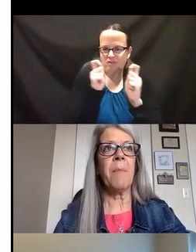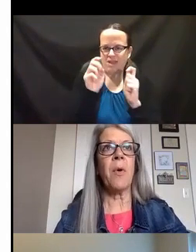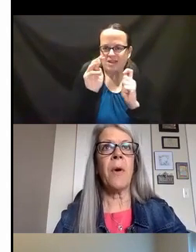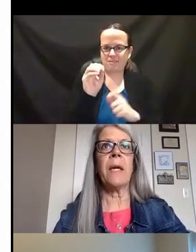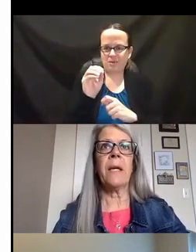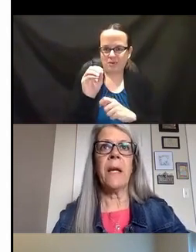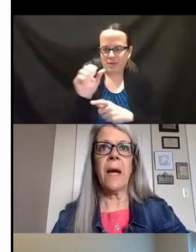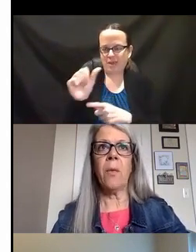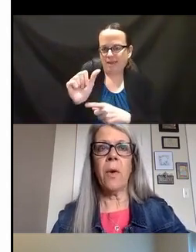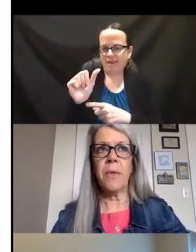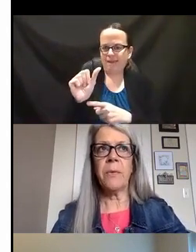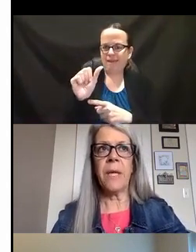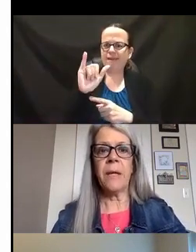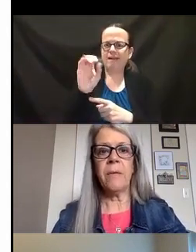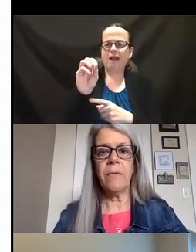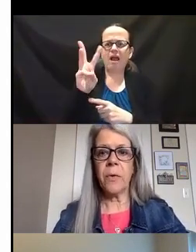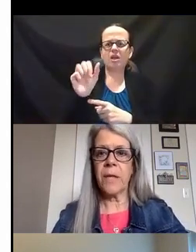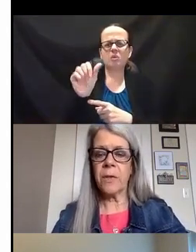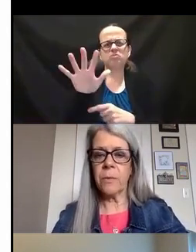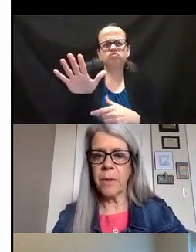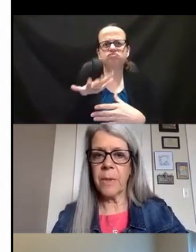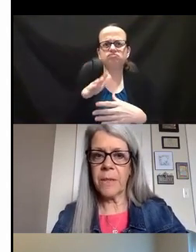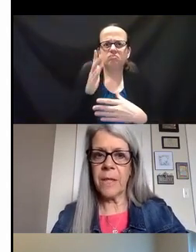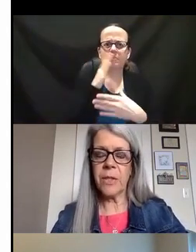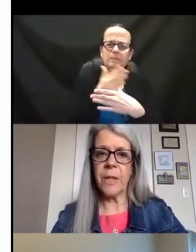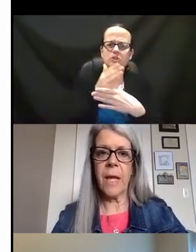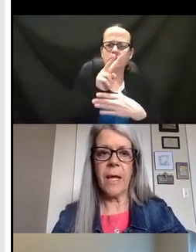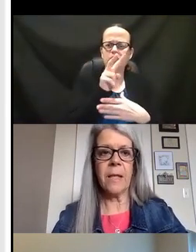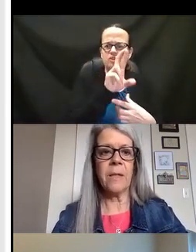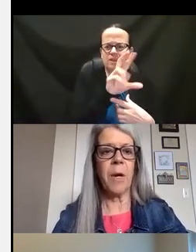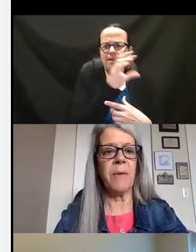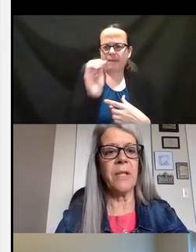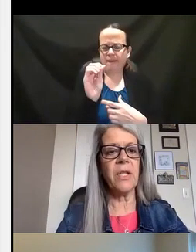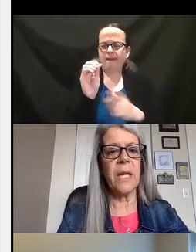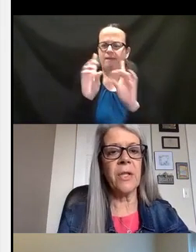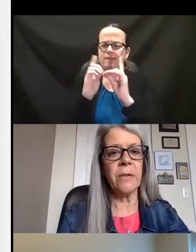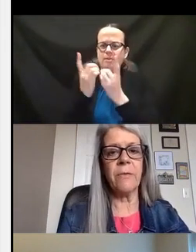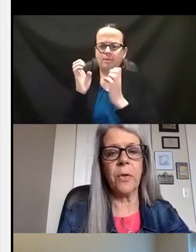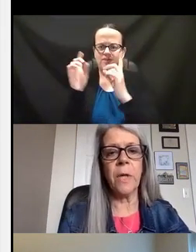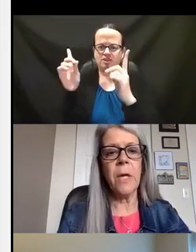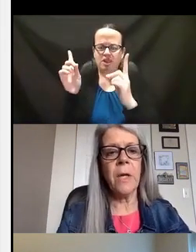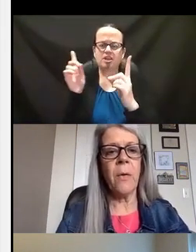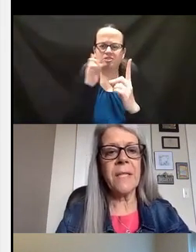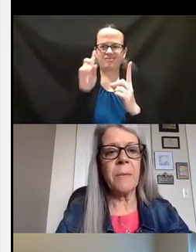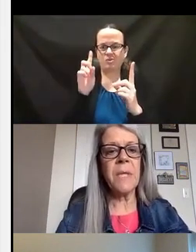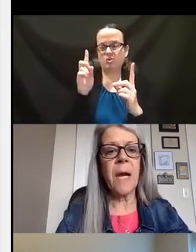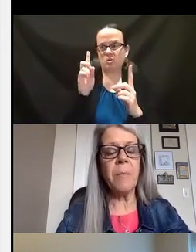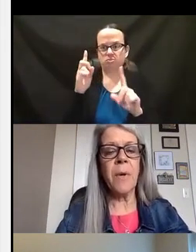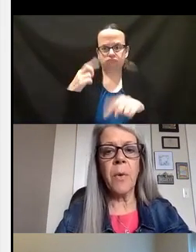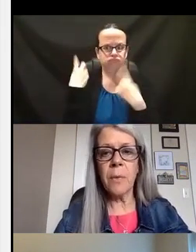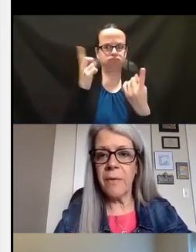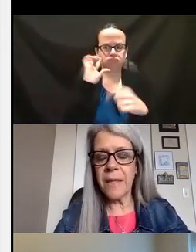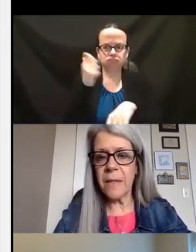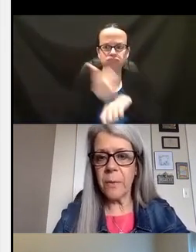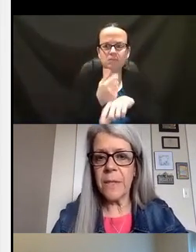We've had an MOA in Iowa between vocational rehabilitation and the Department of Education for quite some time,